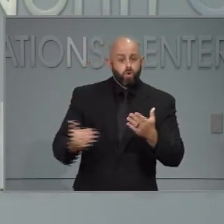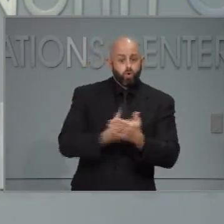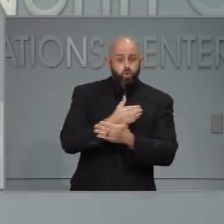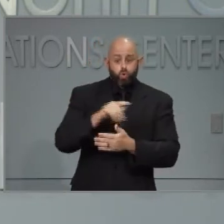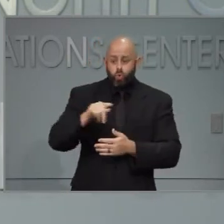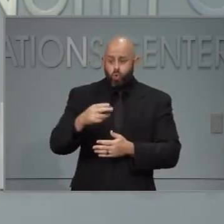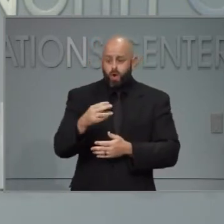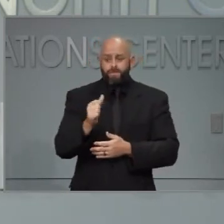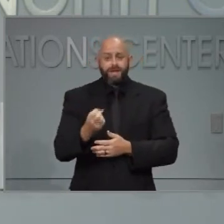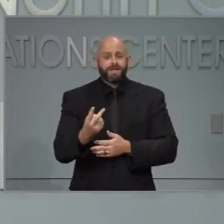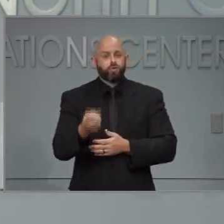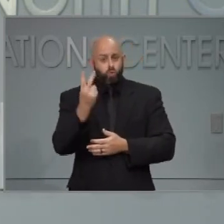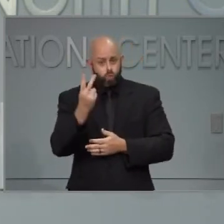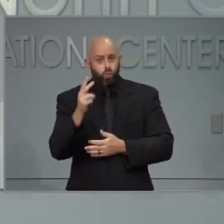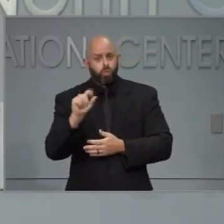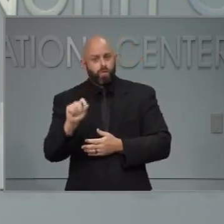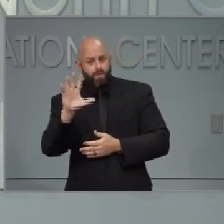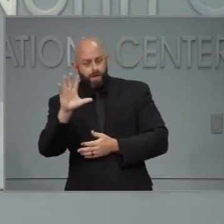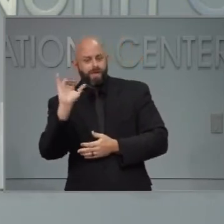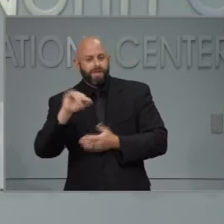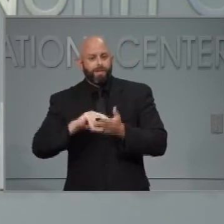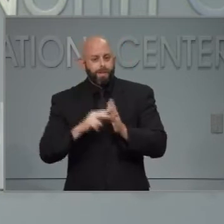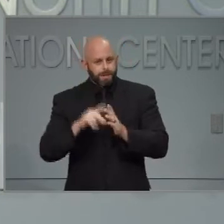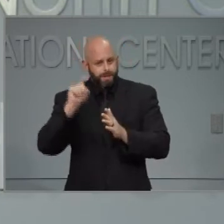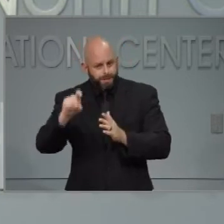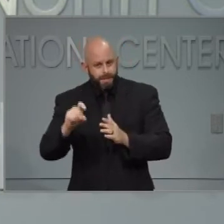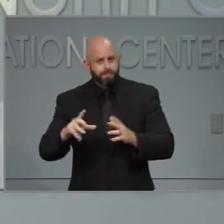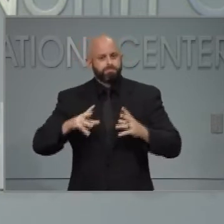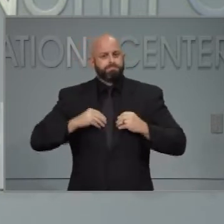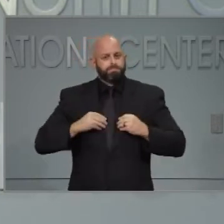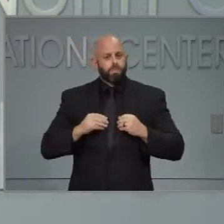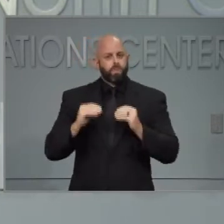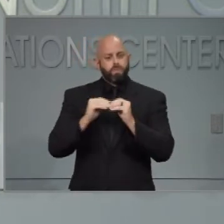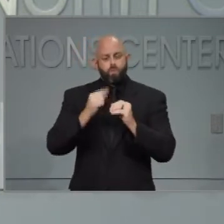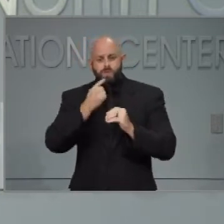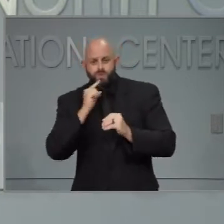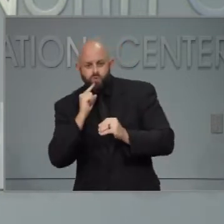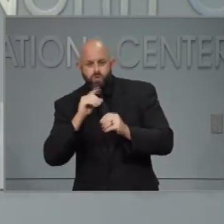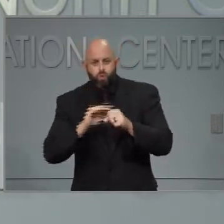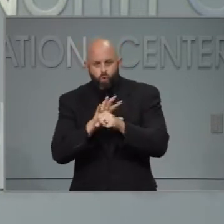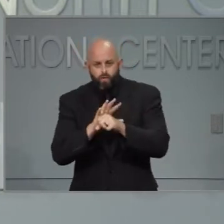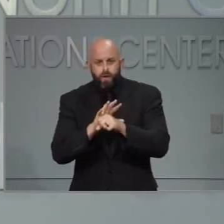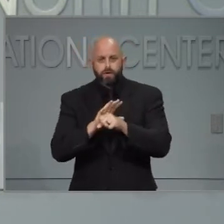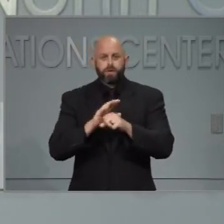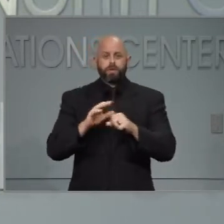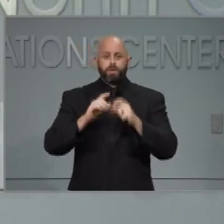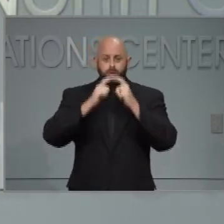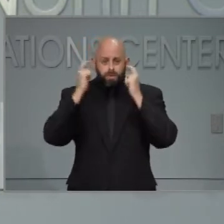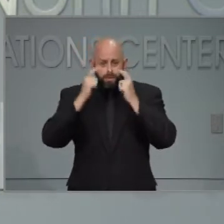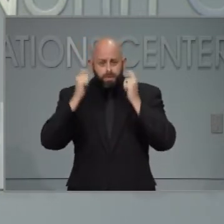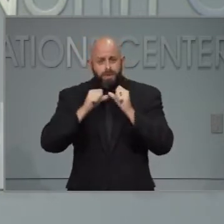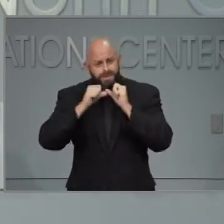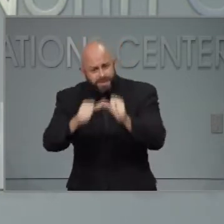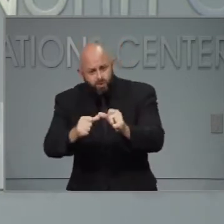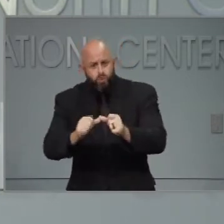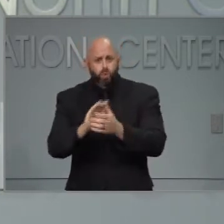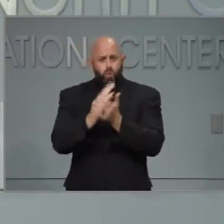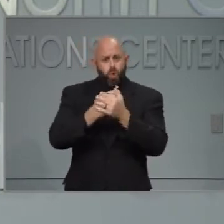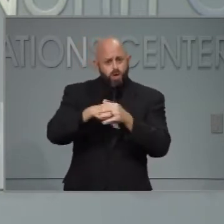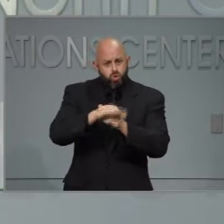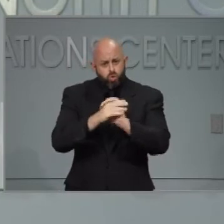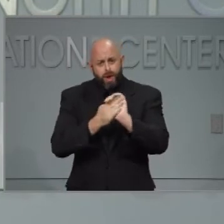exactly when we need to take this virus even more seriously. Wear a face mask, wash your hands,